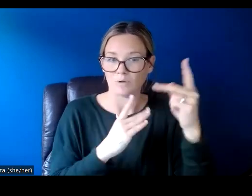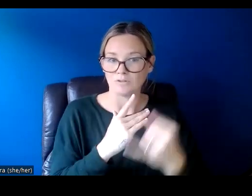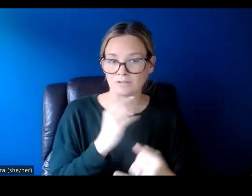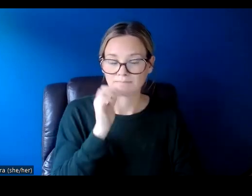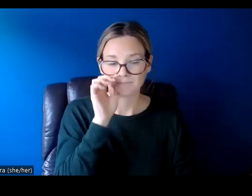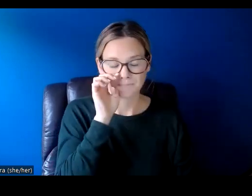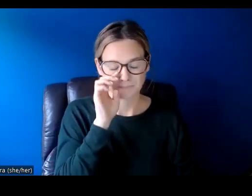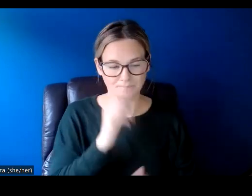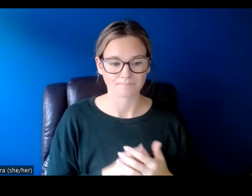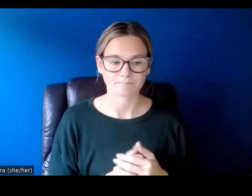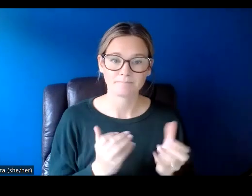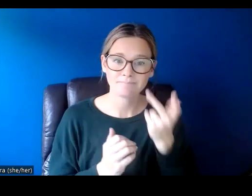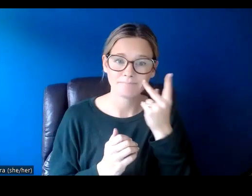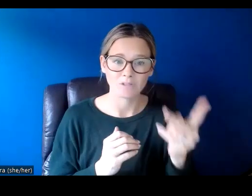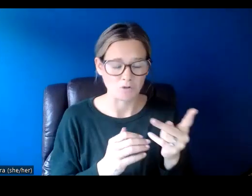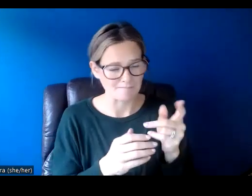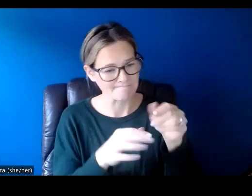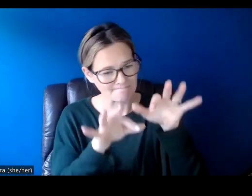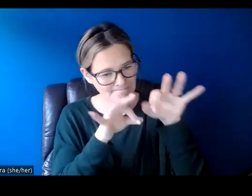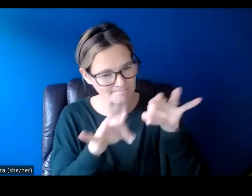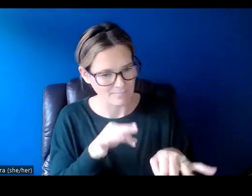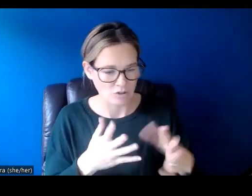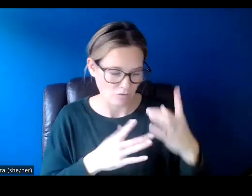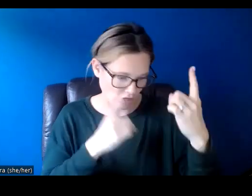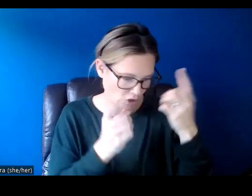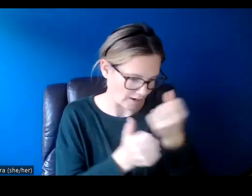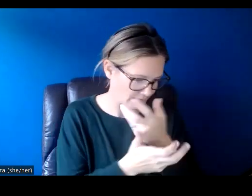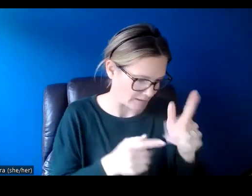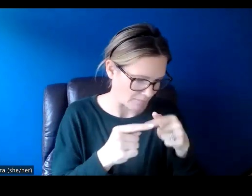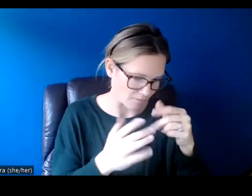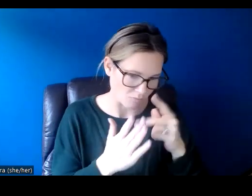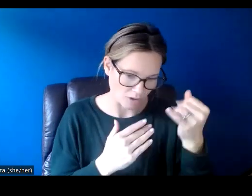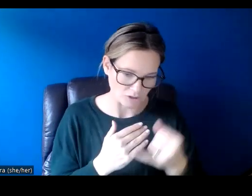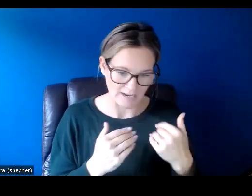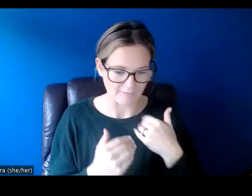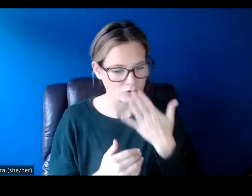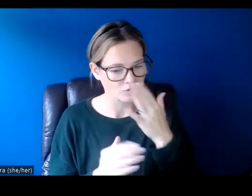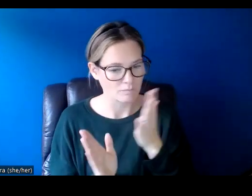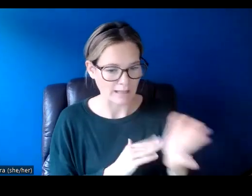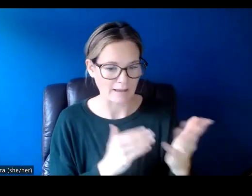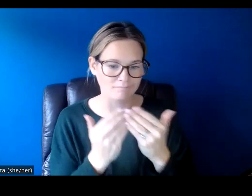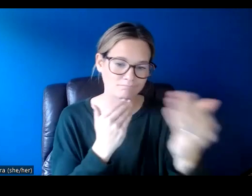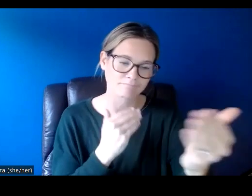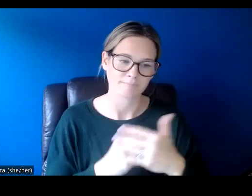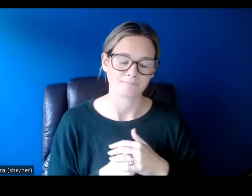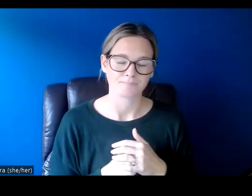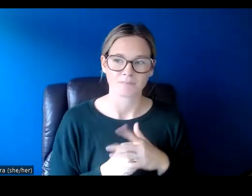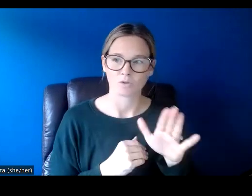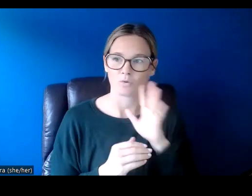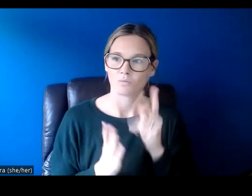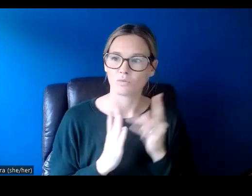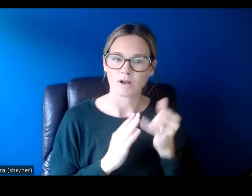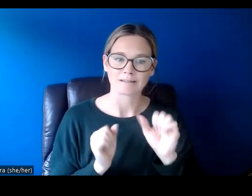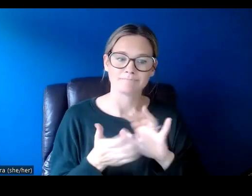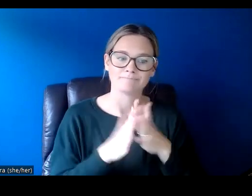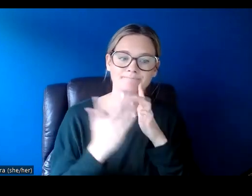This is where we want to see you get into the nitty gritty. want to see that you've thought everything through and that you have a good plan going forward so that your project can be